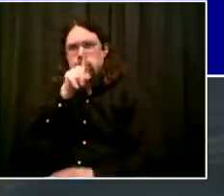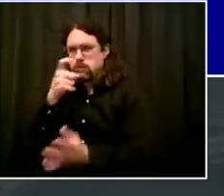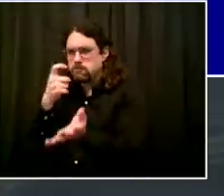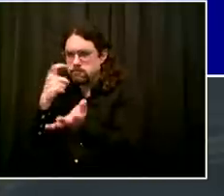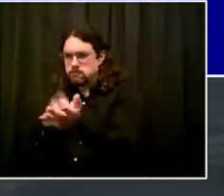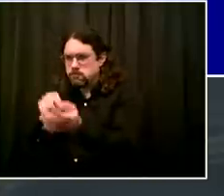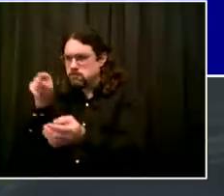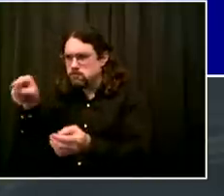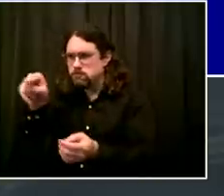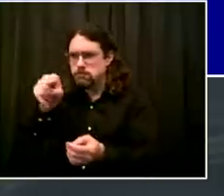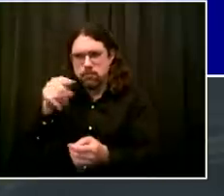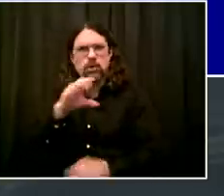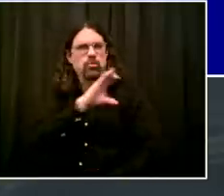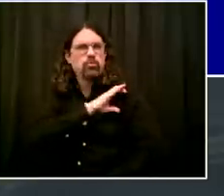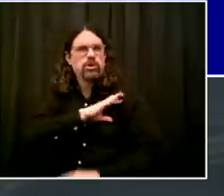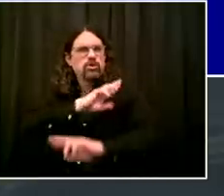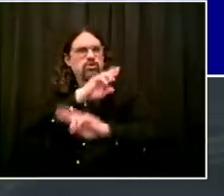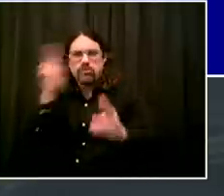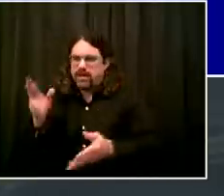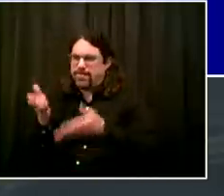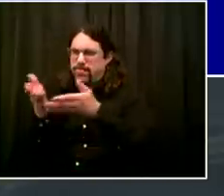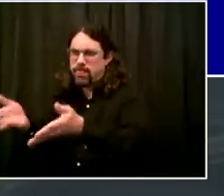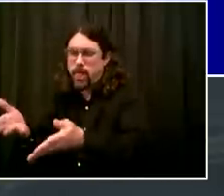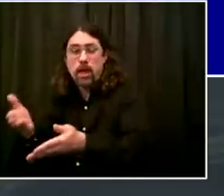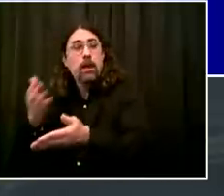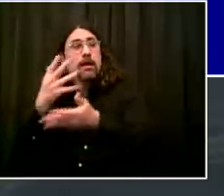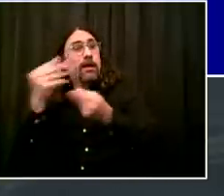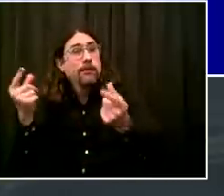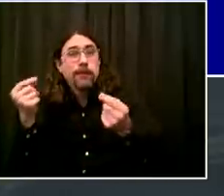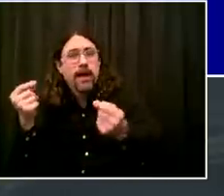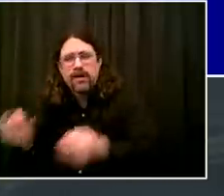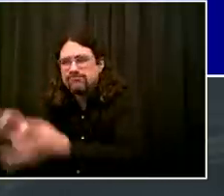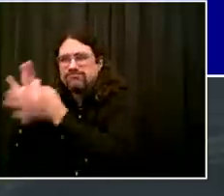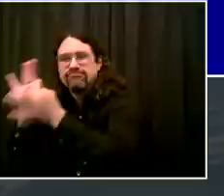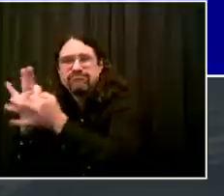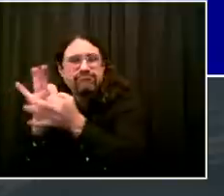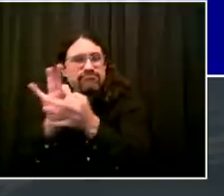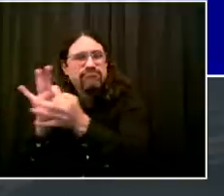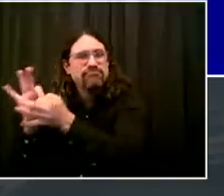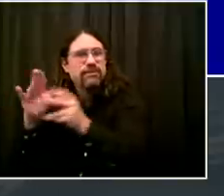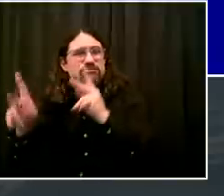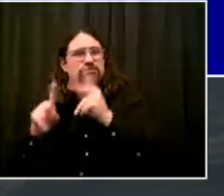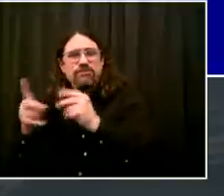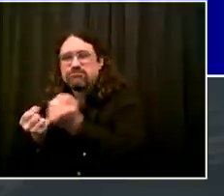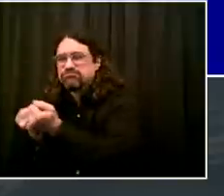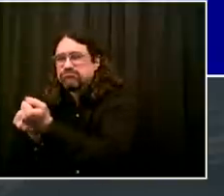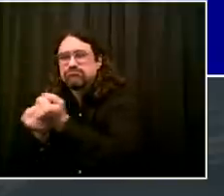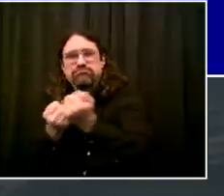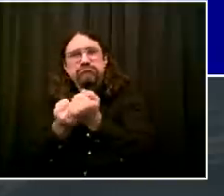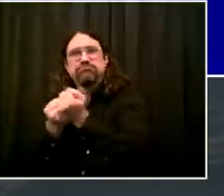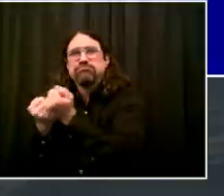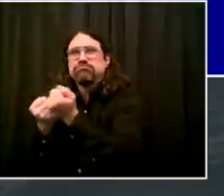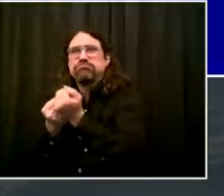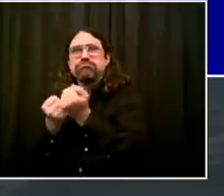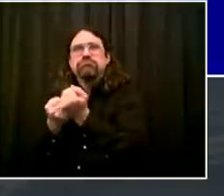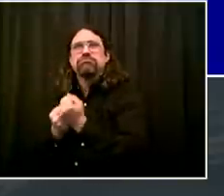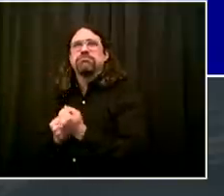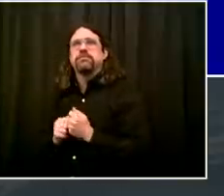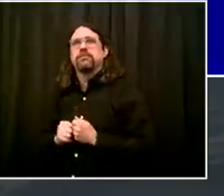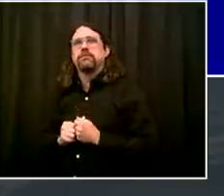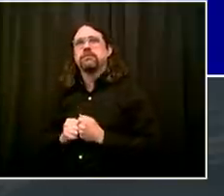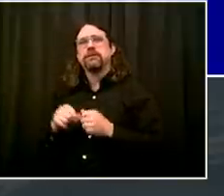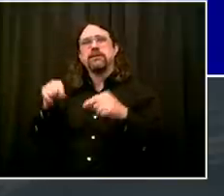So, we used Summer All Out as a way to expand the number of officers who could be out in communities